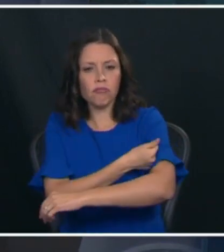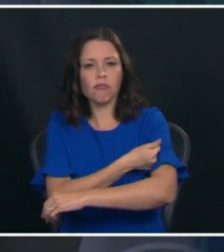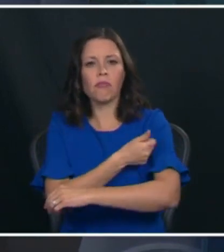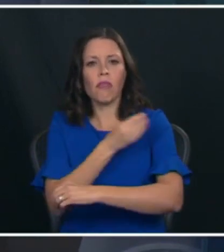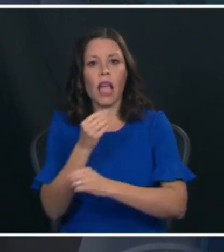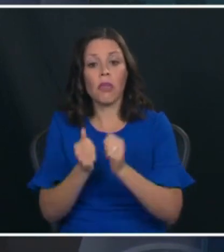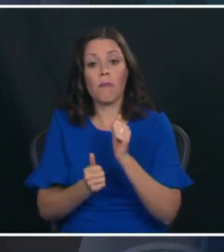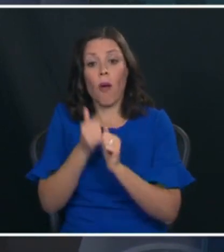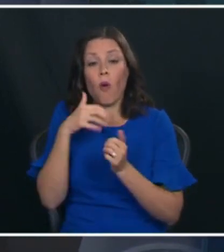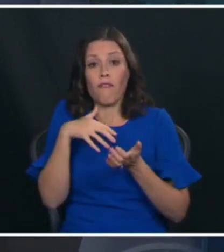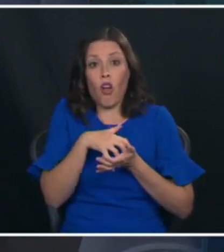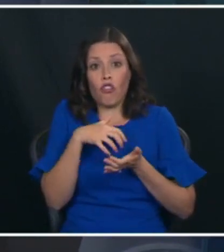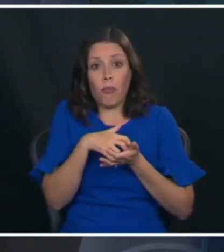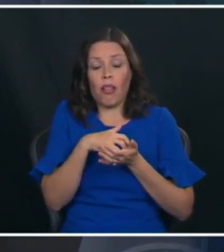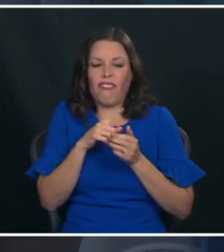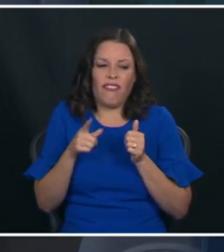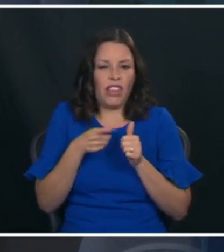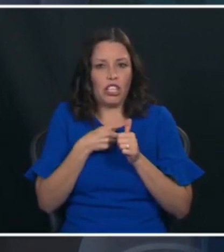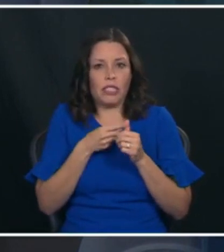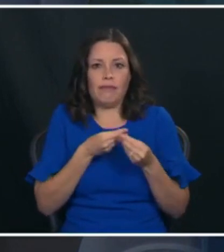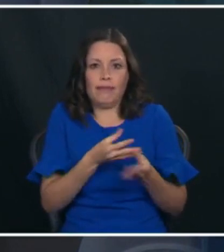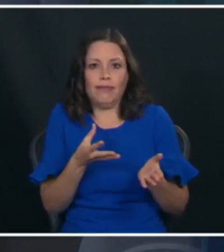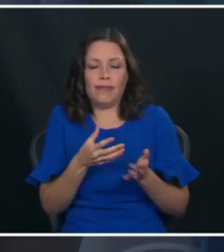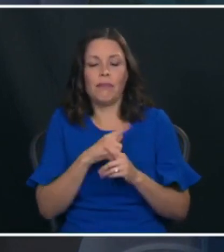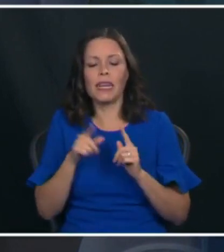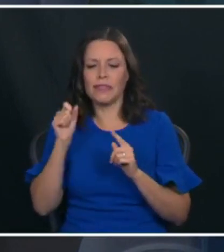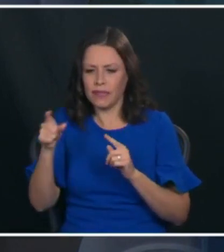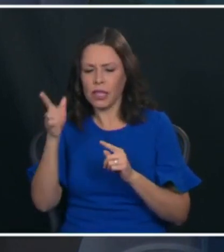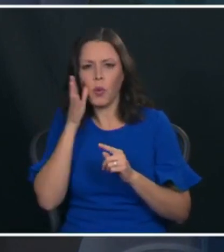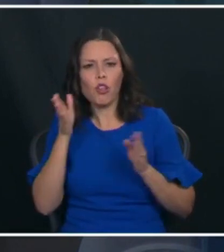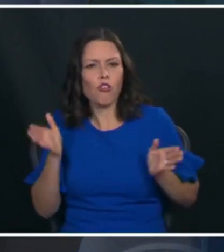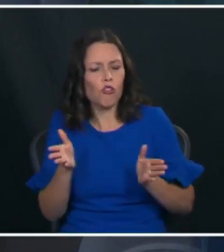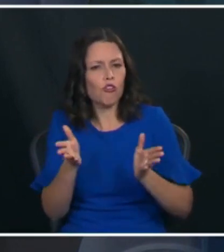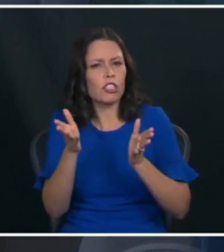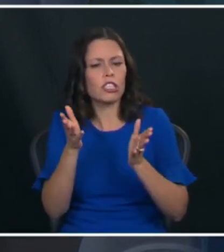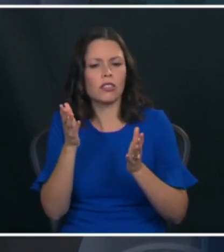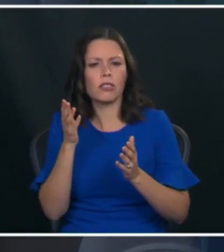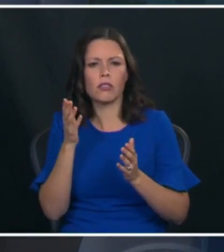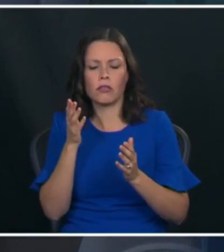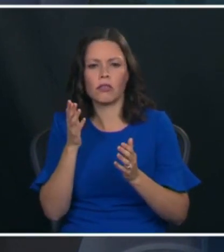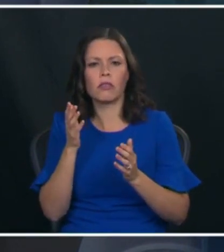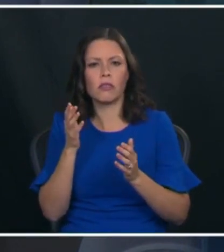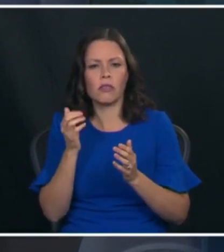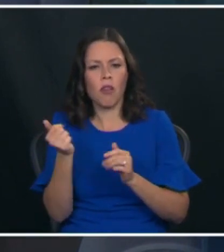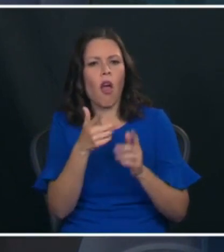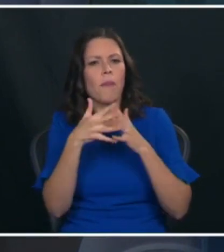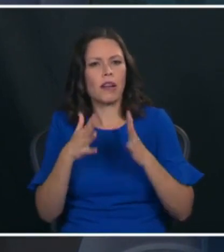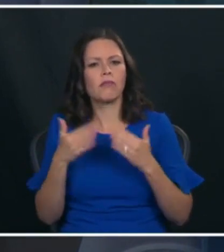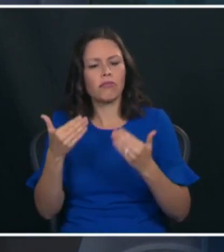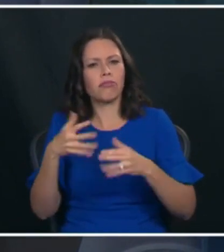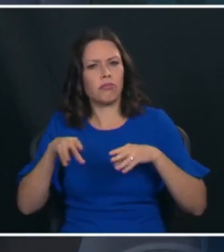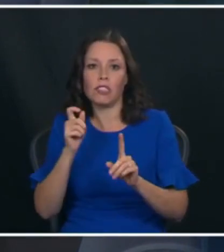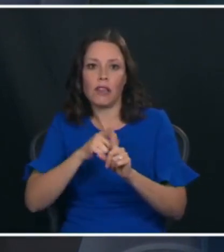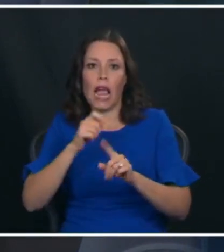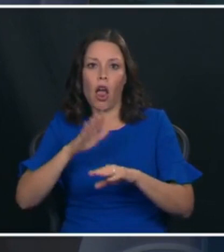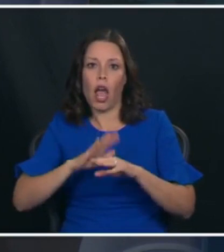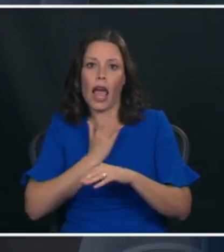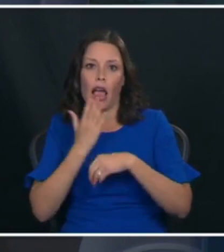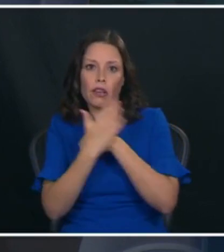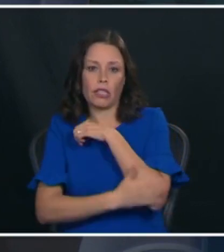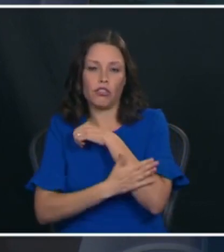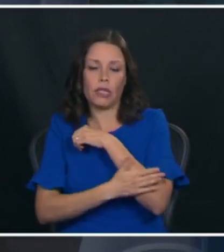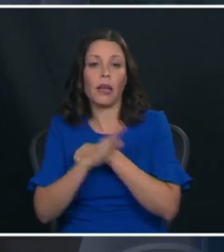see the most vulnerable among us get it first but absolutely he will be encouraging uh encouraging americans to take this yeah see